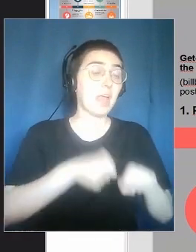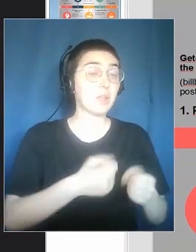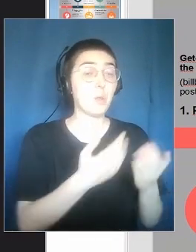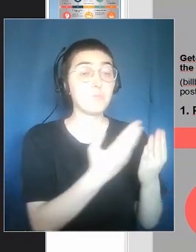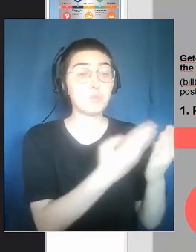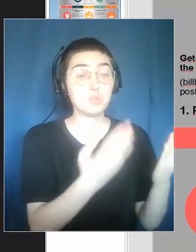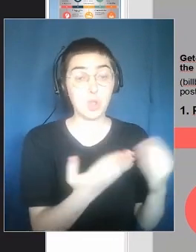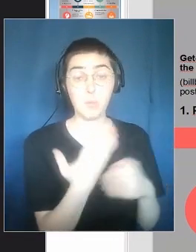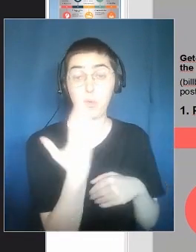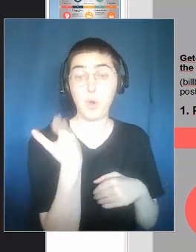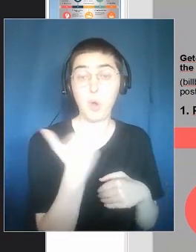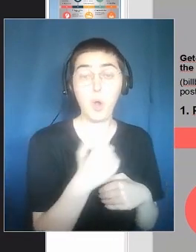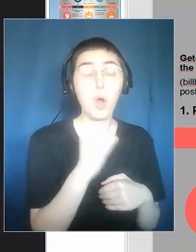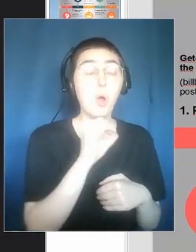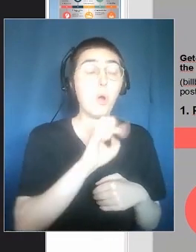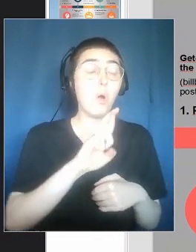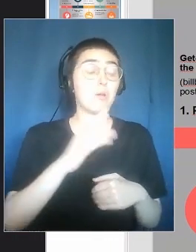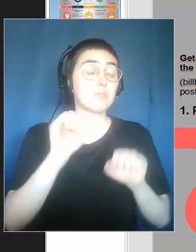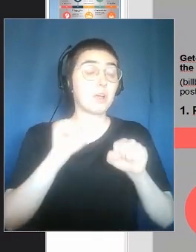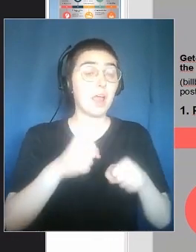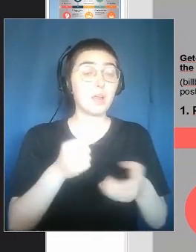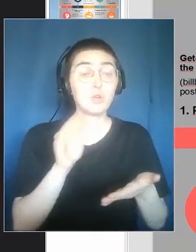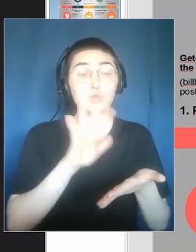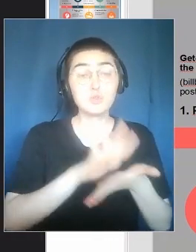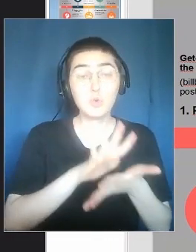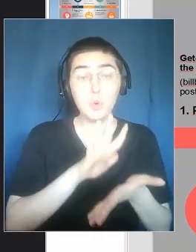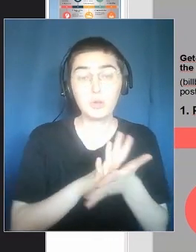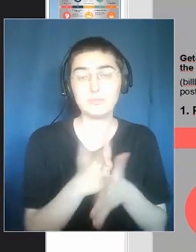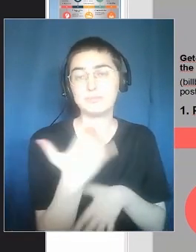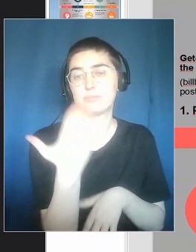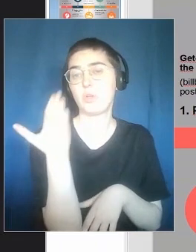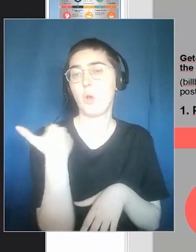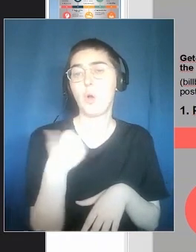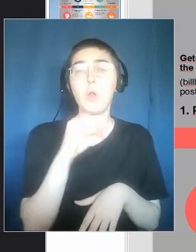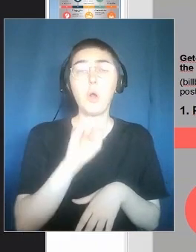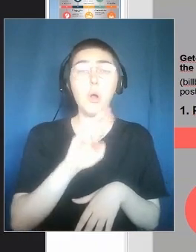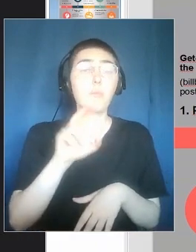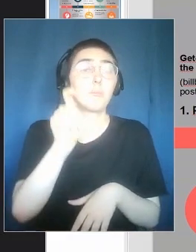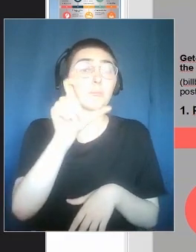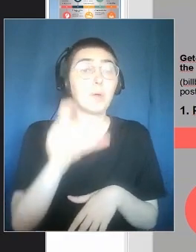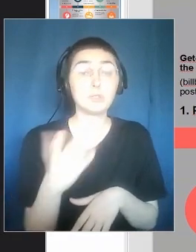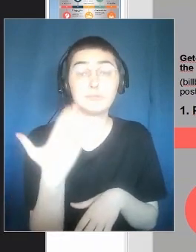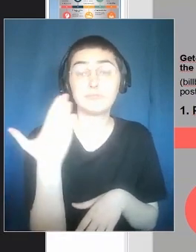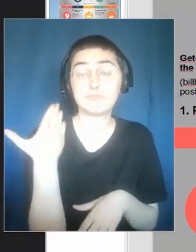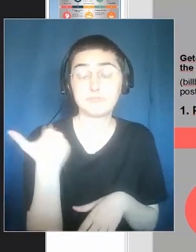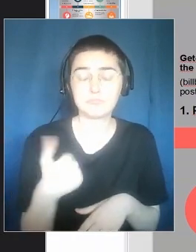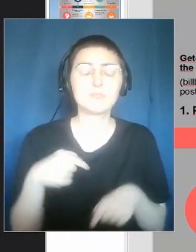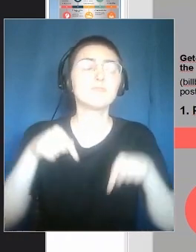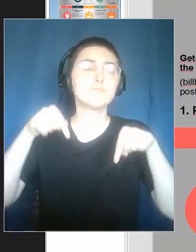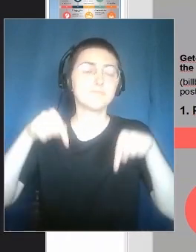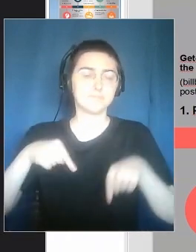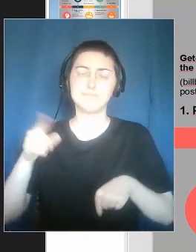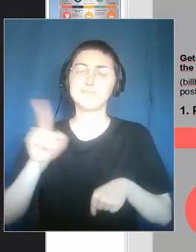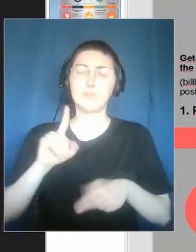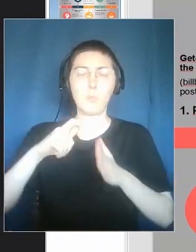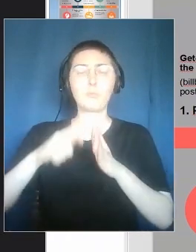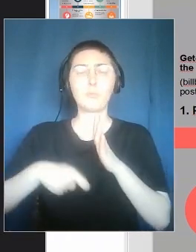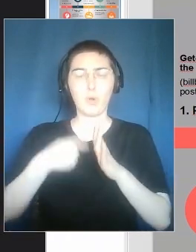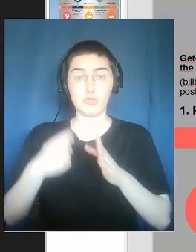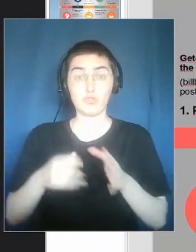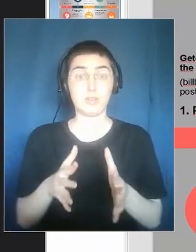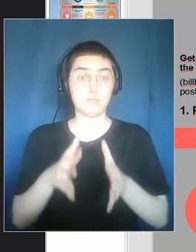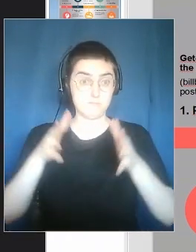by small museums or even smaller realities like schools that create